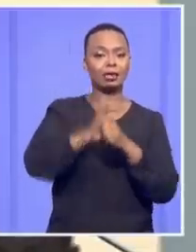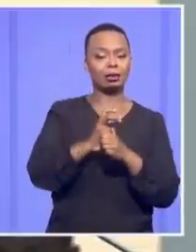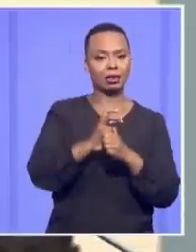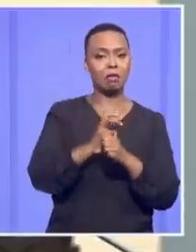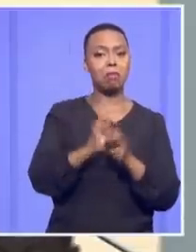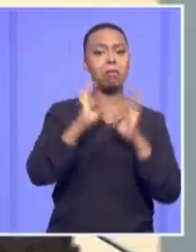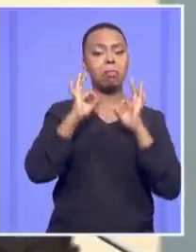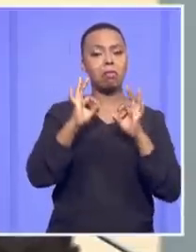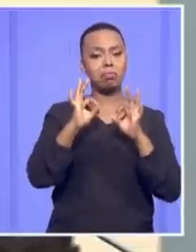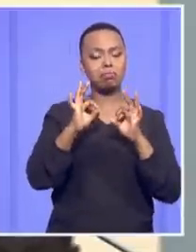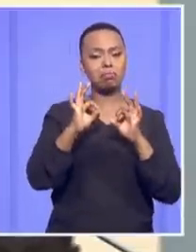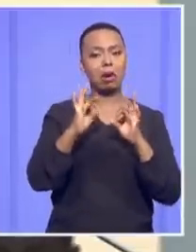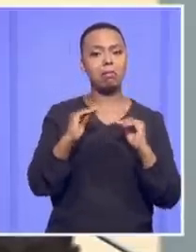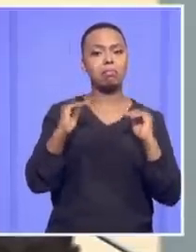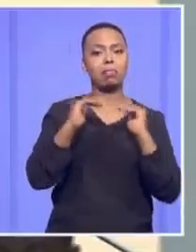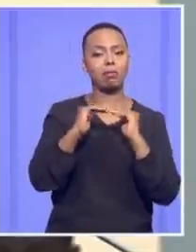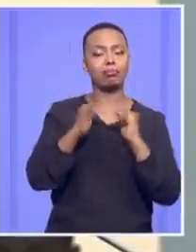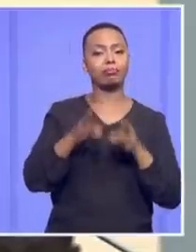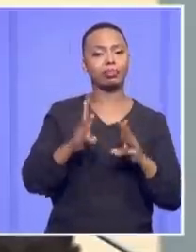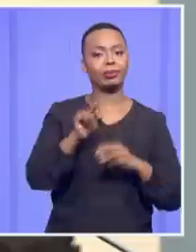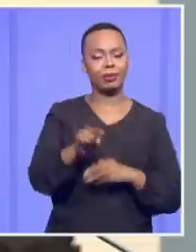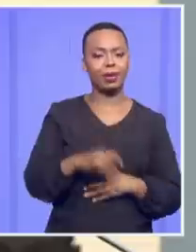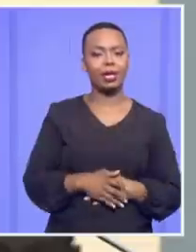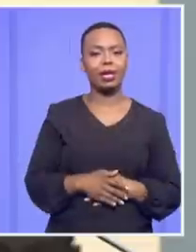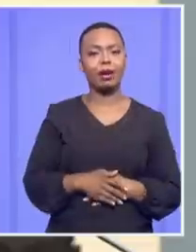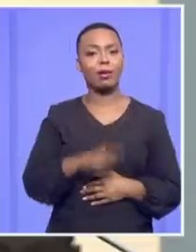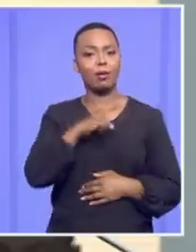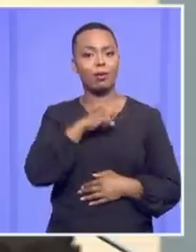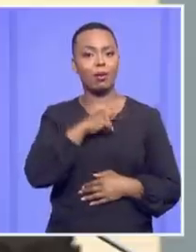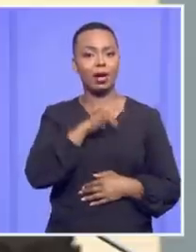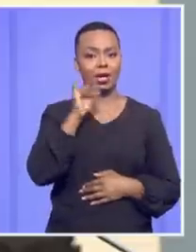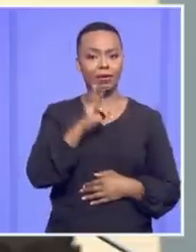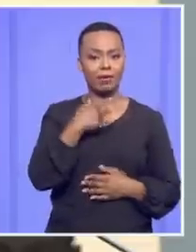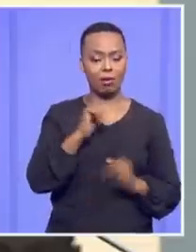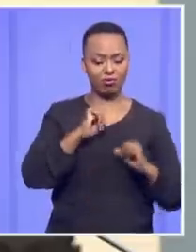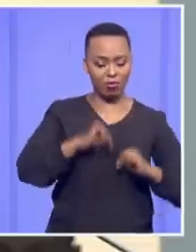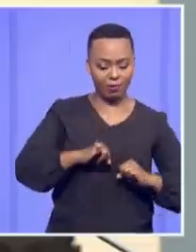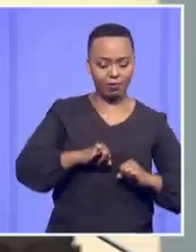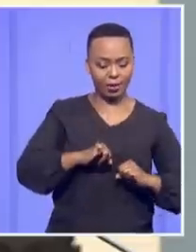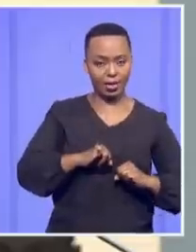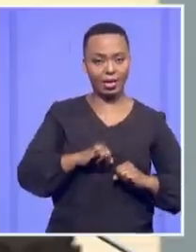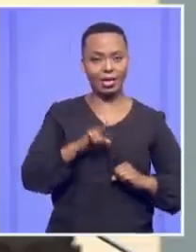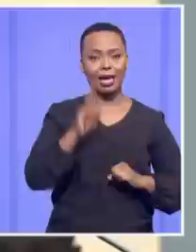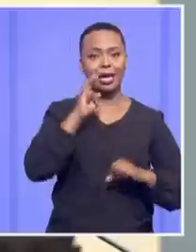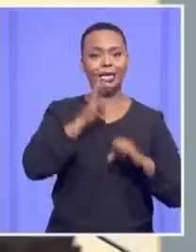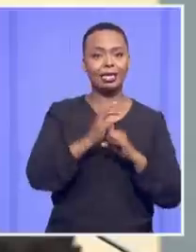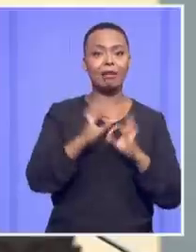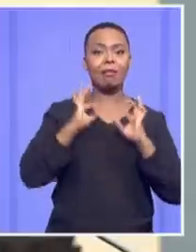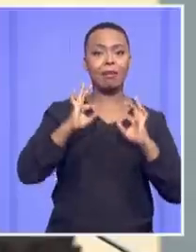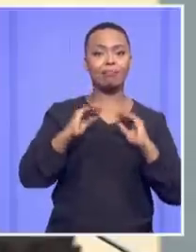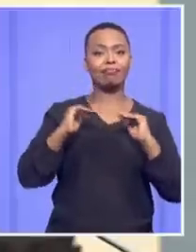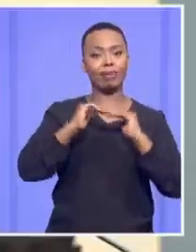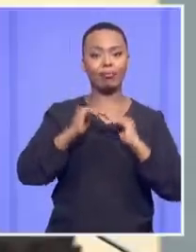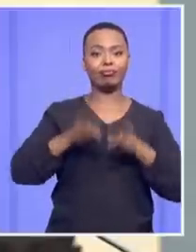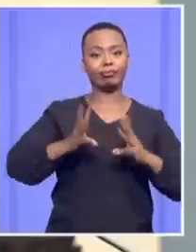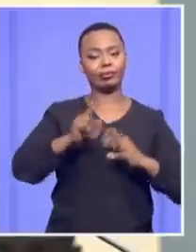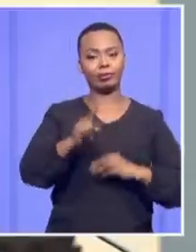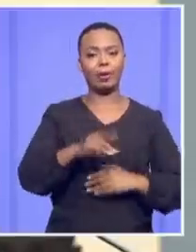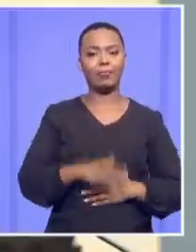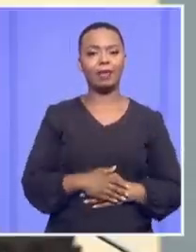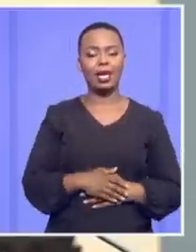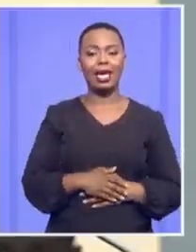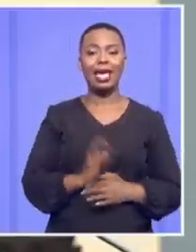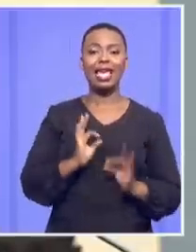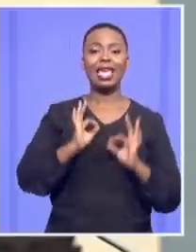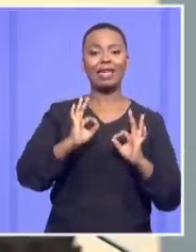if you're against me on the merits. If you're with me on the merits, the problem doesn't arise. But one needs an effective remedy, and it's not obvious to me what that